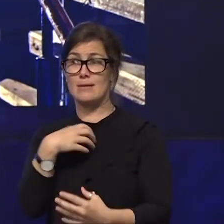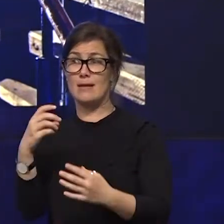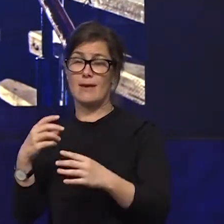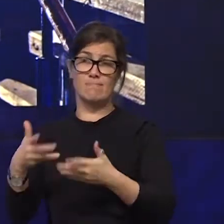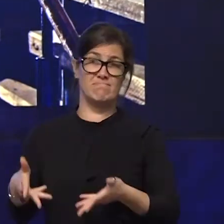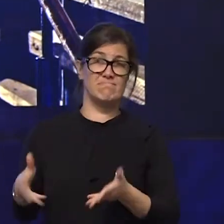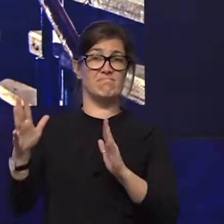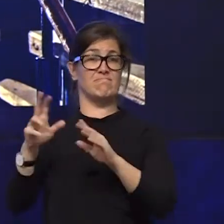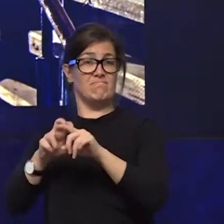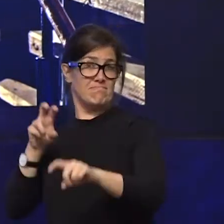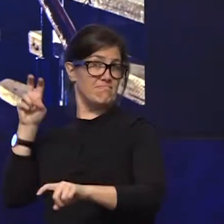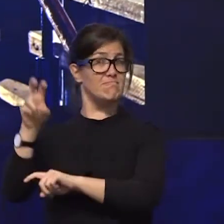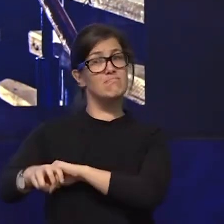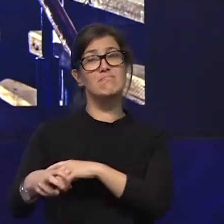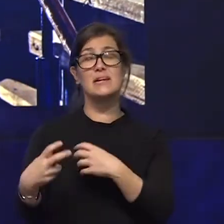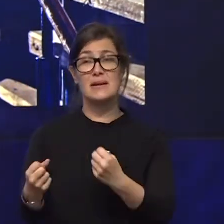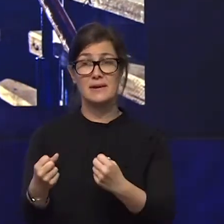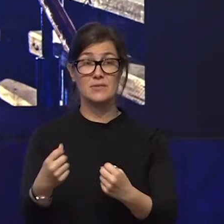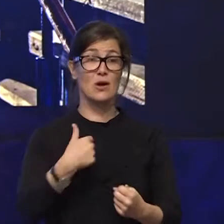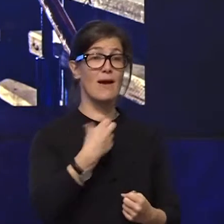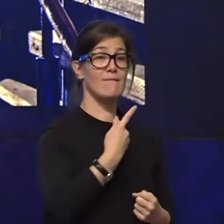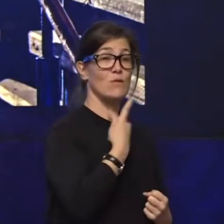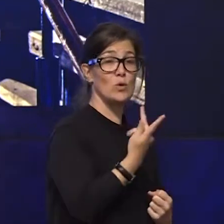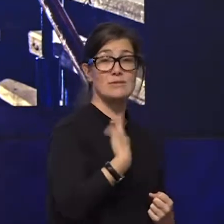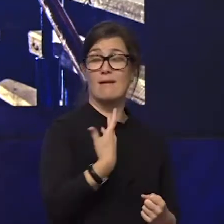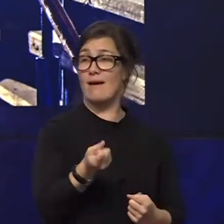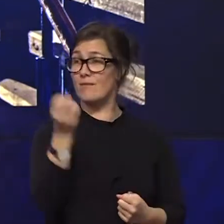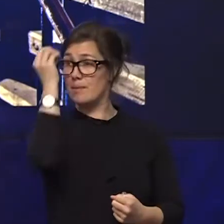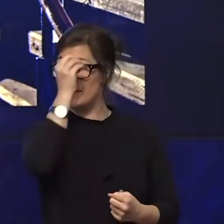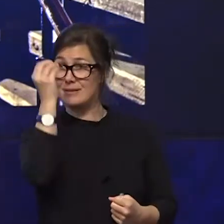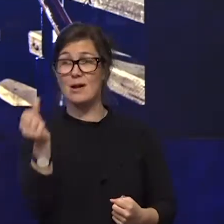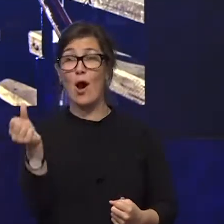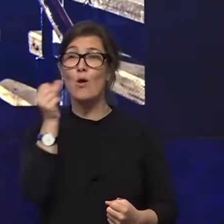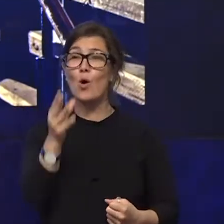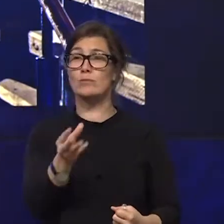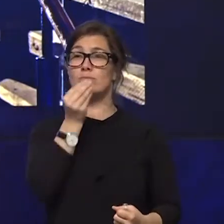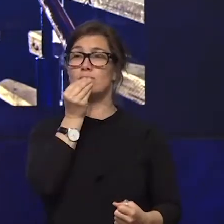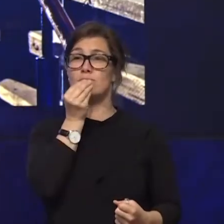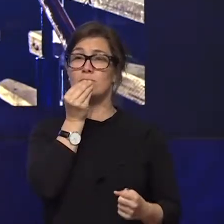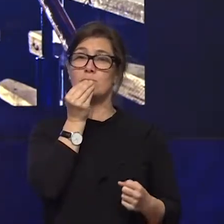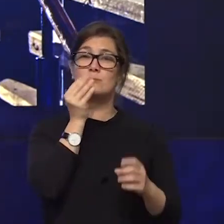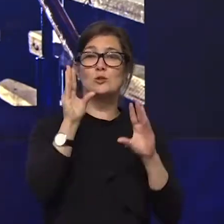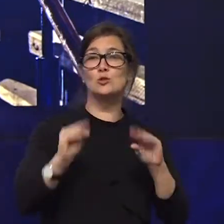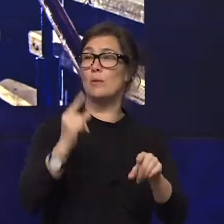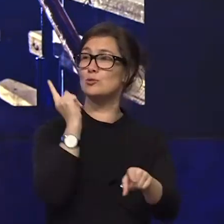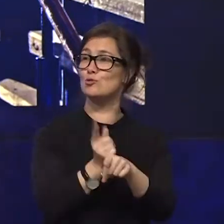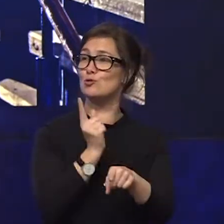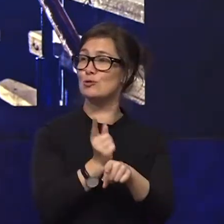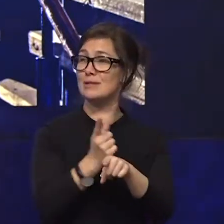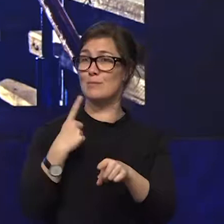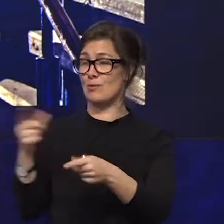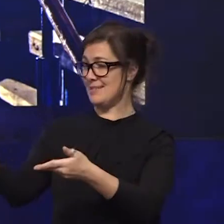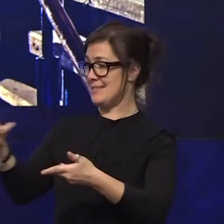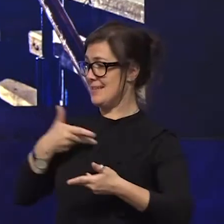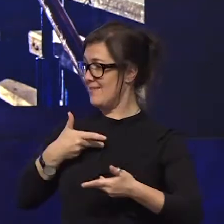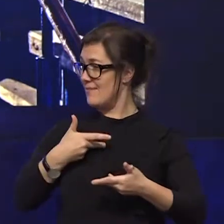and i have a voice and i have a a opinion and i'm not going to shut up because they've given me that agency